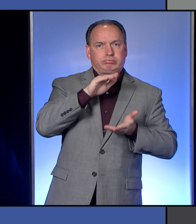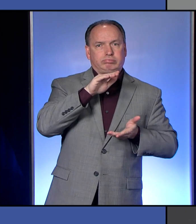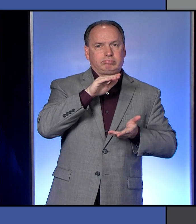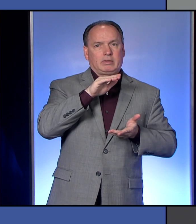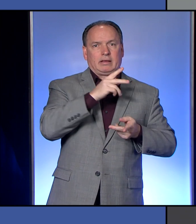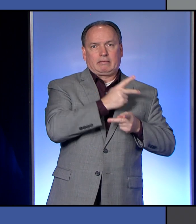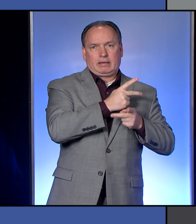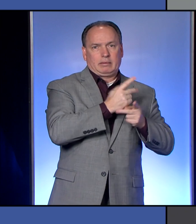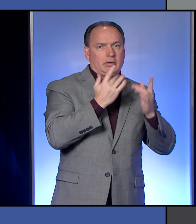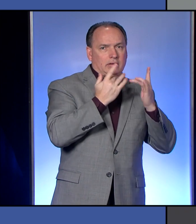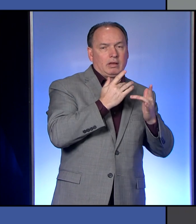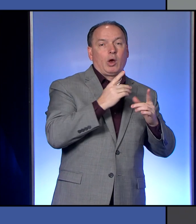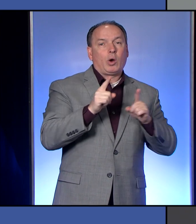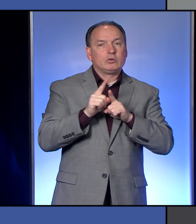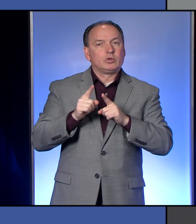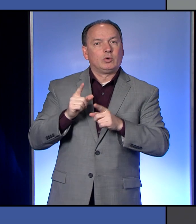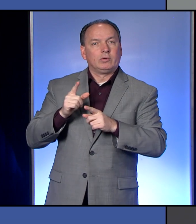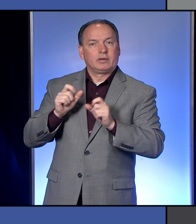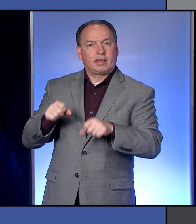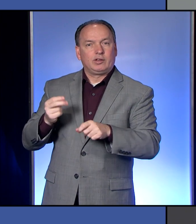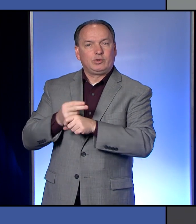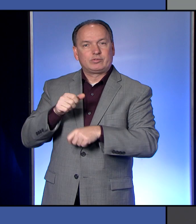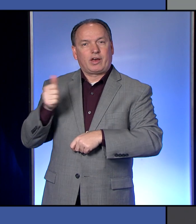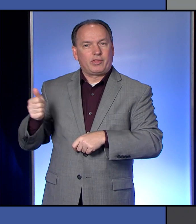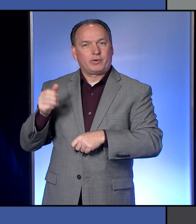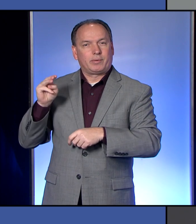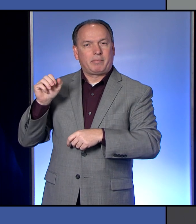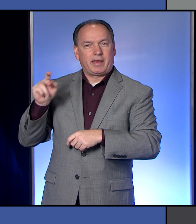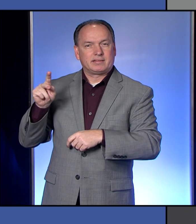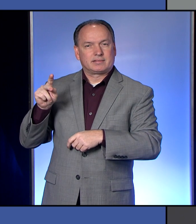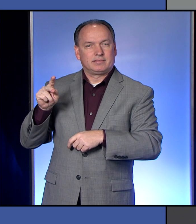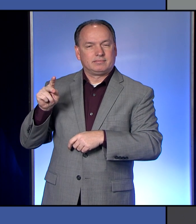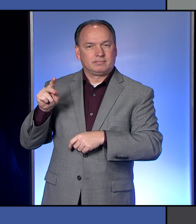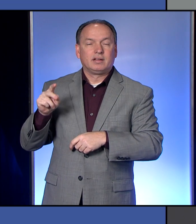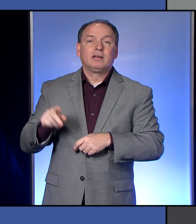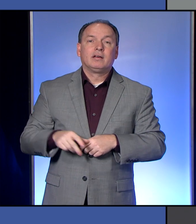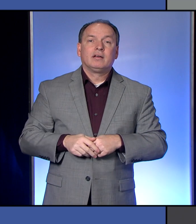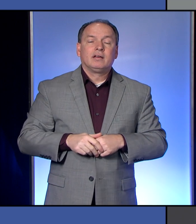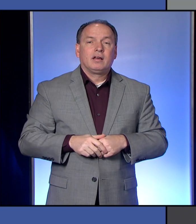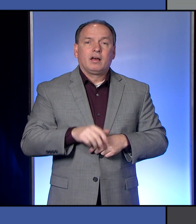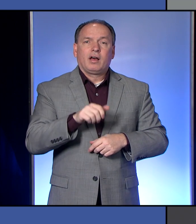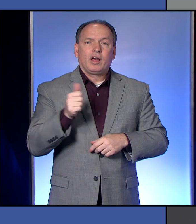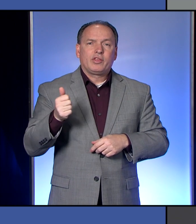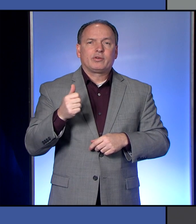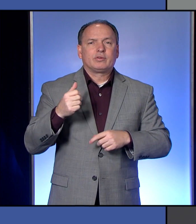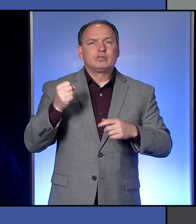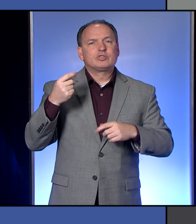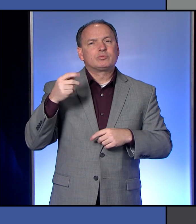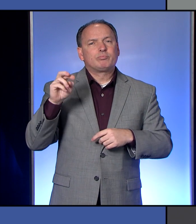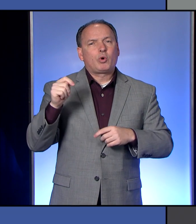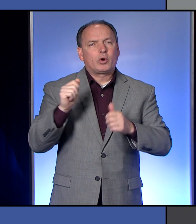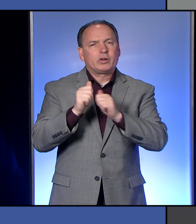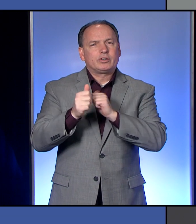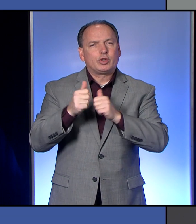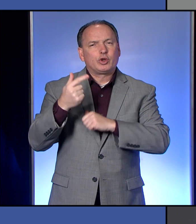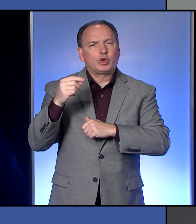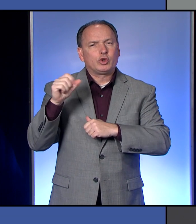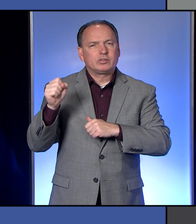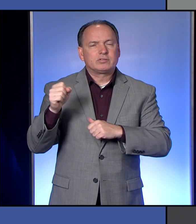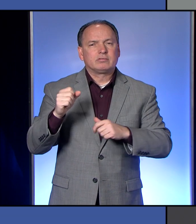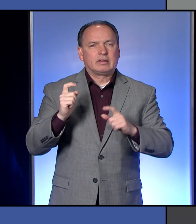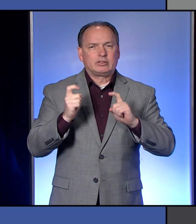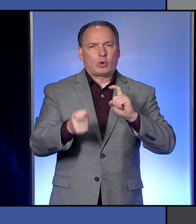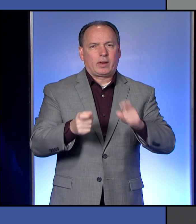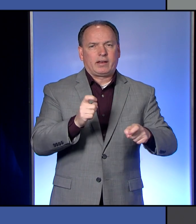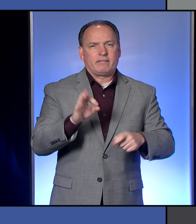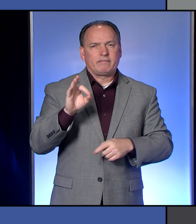sustainable use mask. Dick's Sporting Goods, along with Allegheny Health Network, just recently donated fanny packs. These